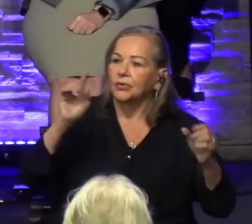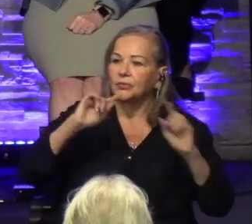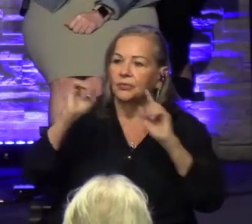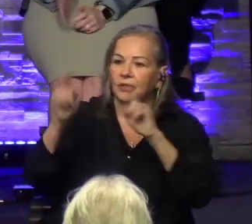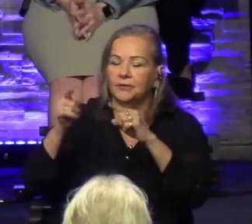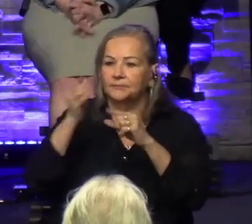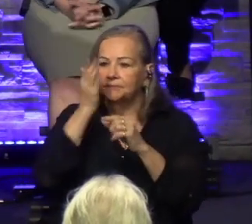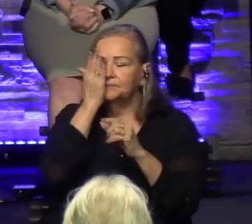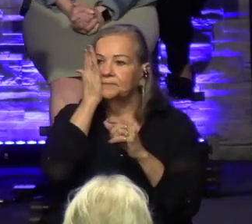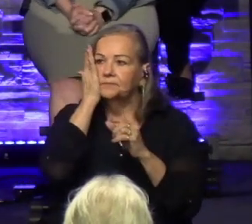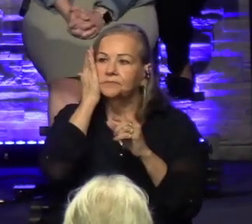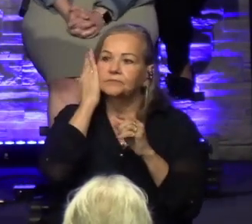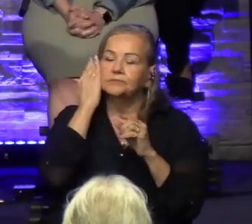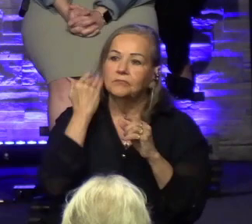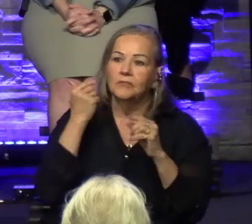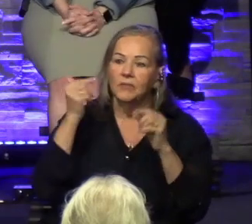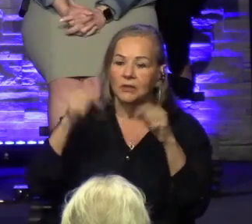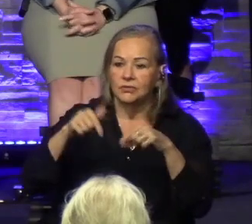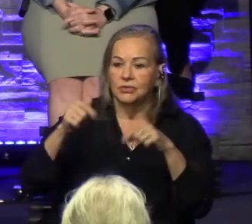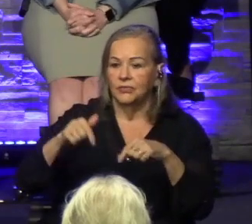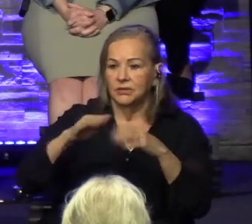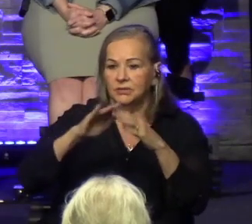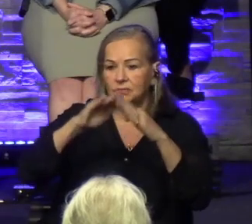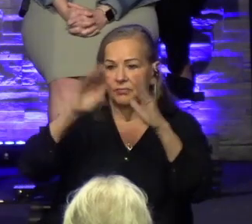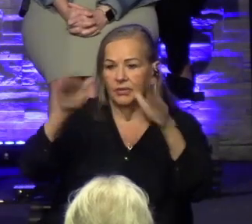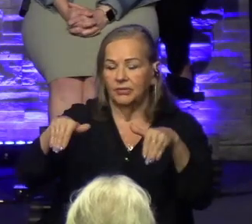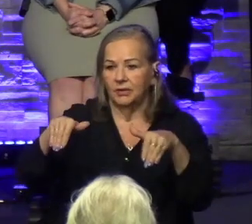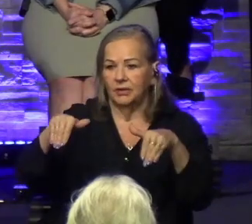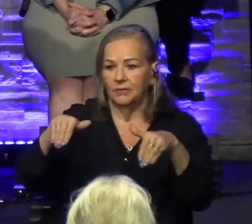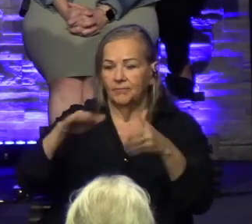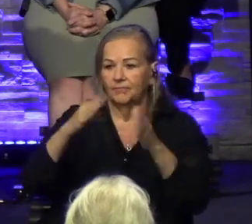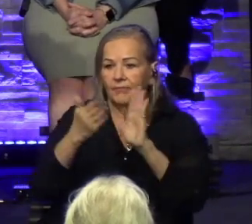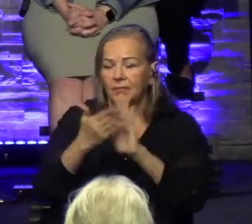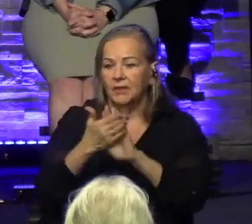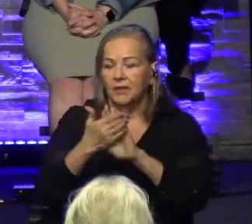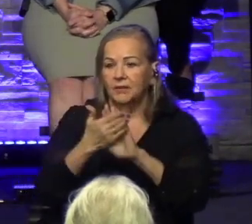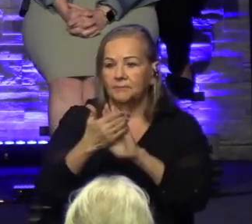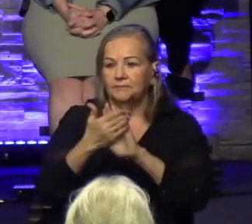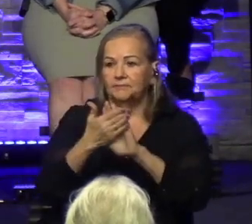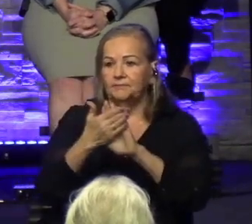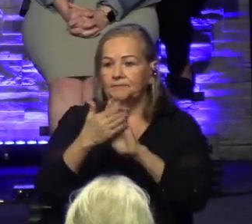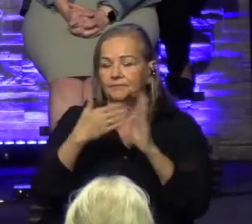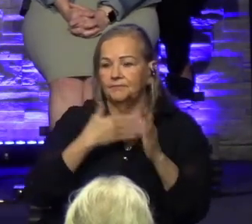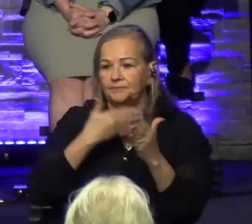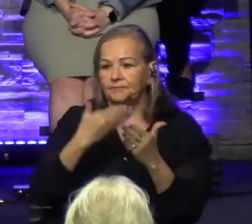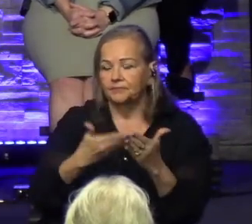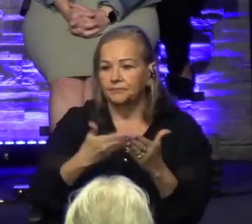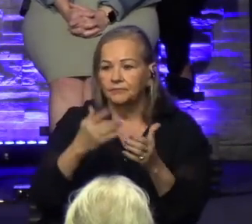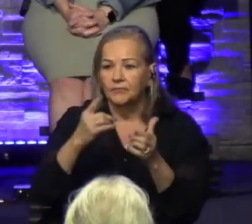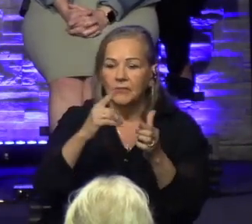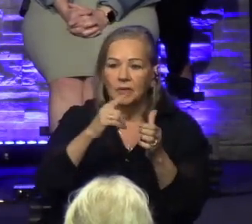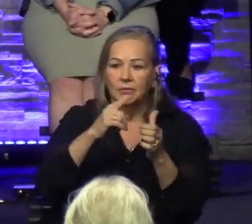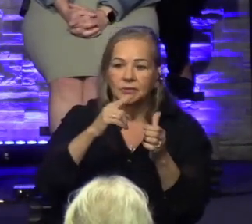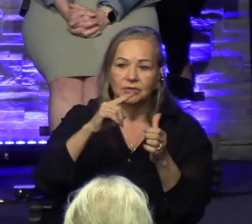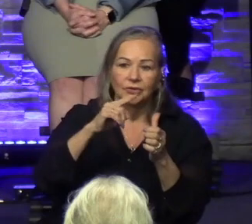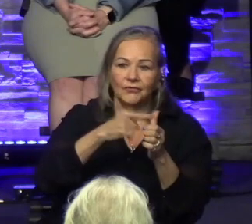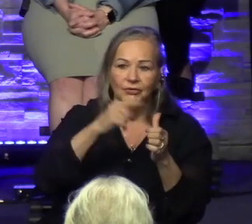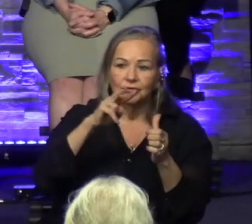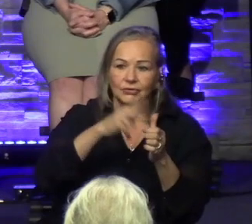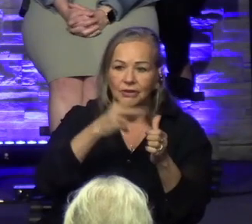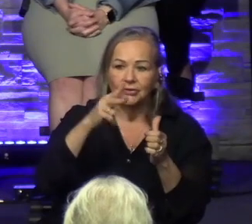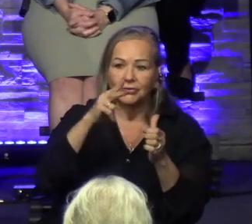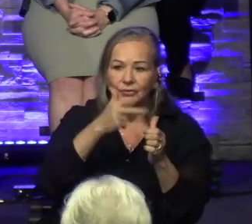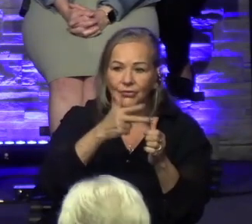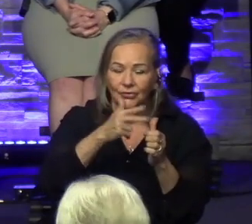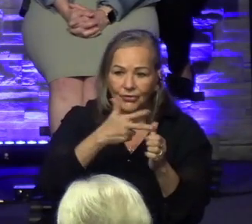And so this building became available even though it wasn't our first choice or our second or third or fourth choice or fifth